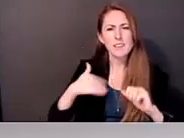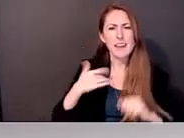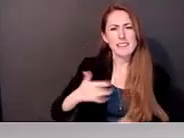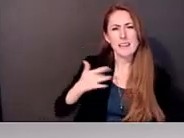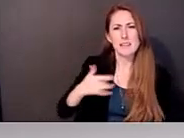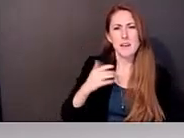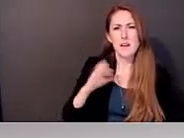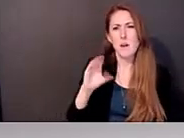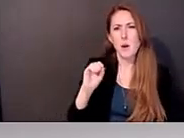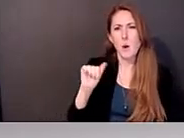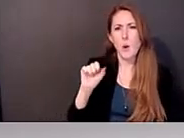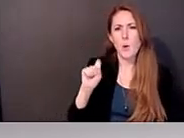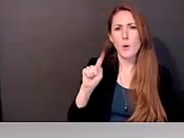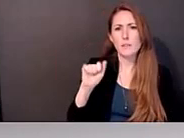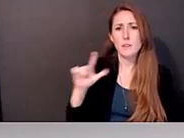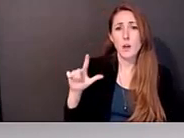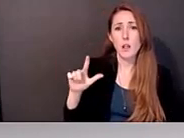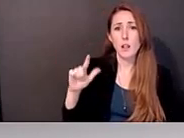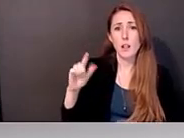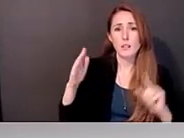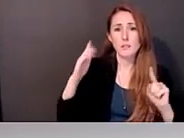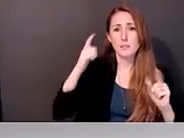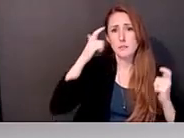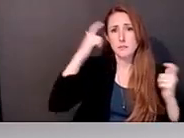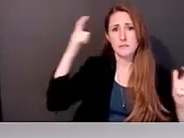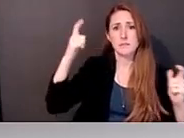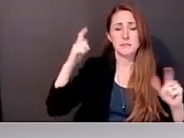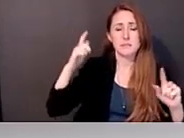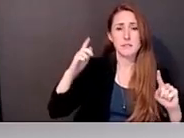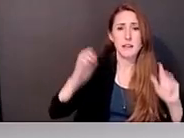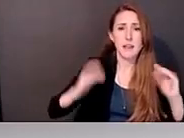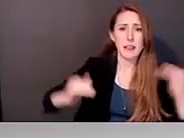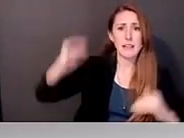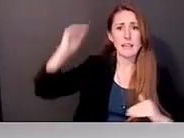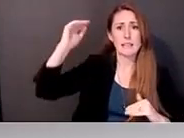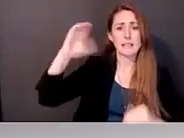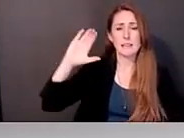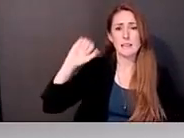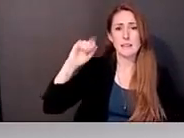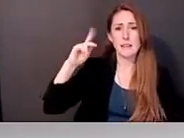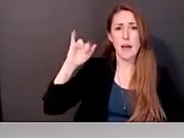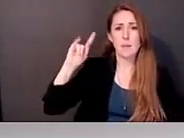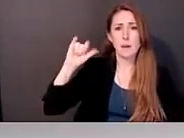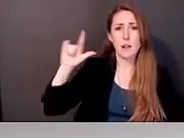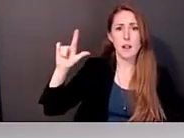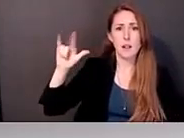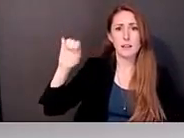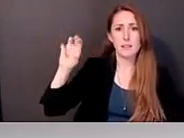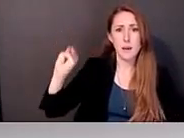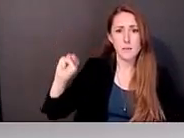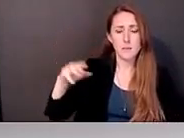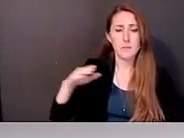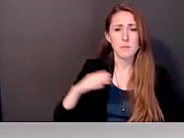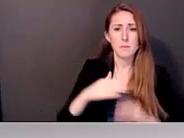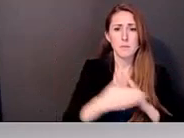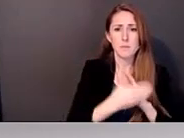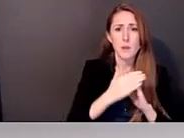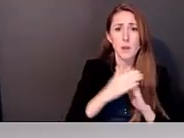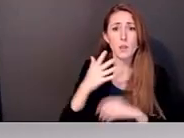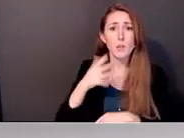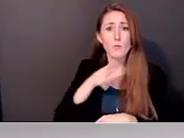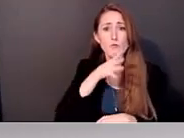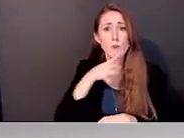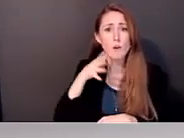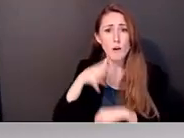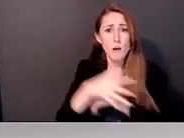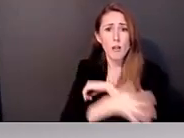very prestigious things happen. The capital is in the coast and that the rural areas in the middle kind of get left out of those conversations